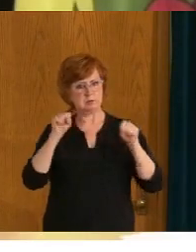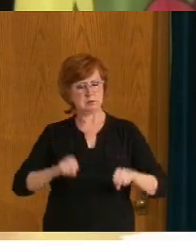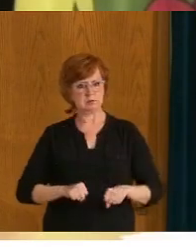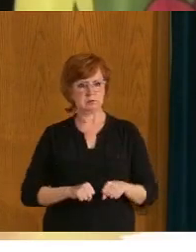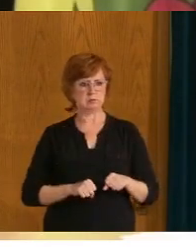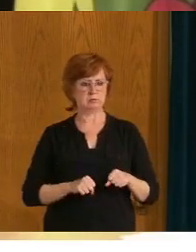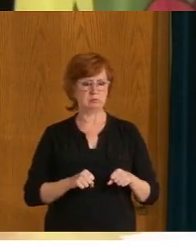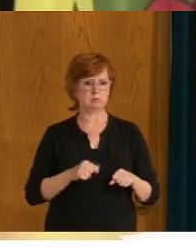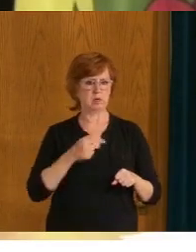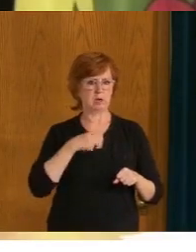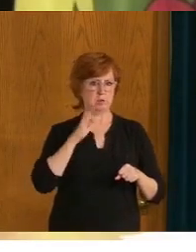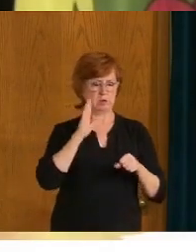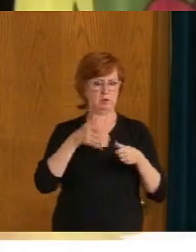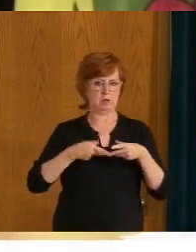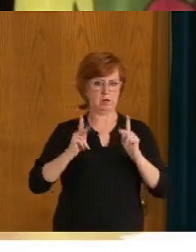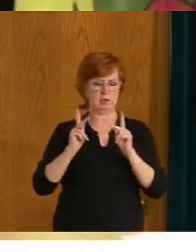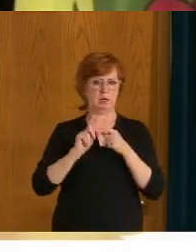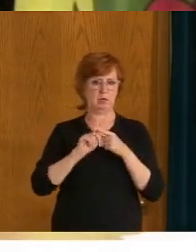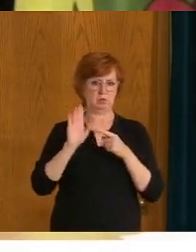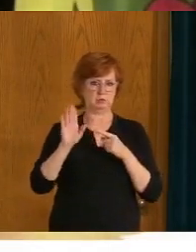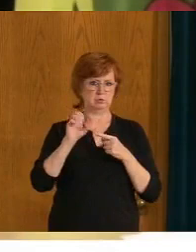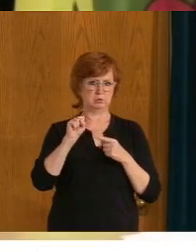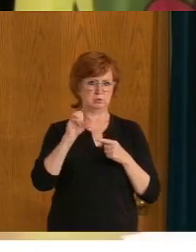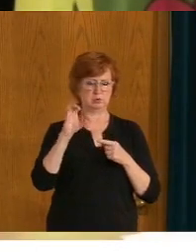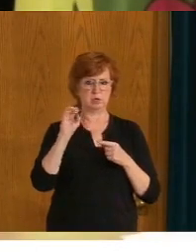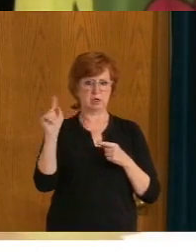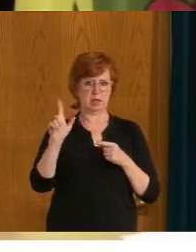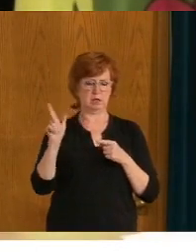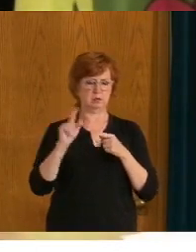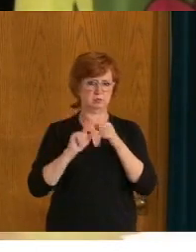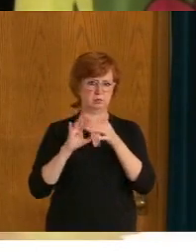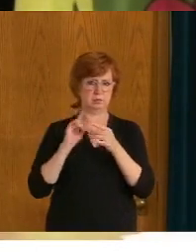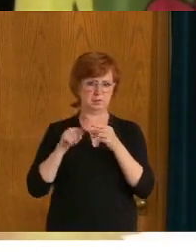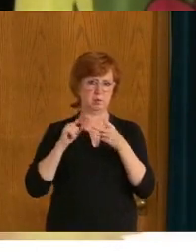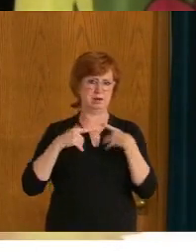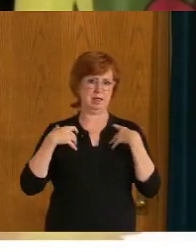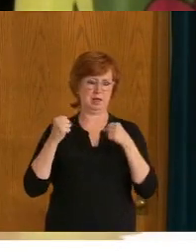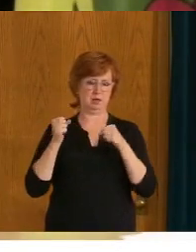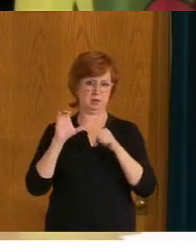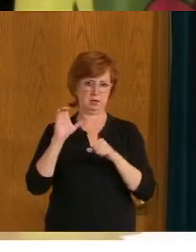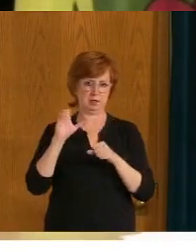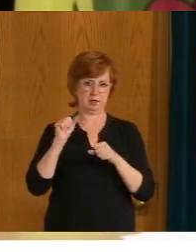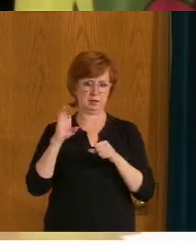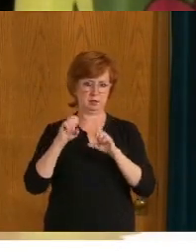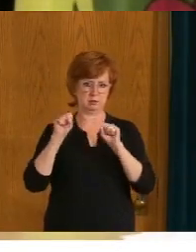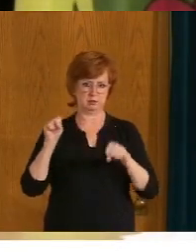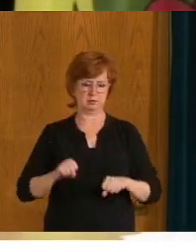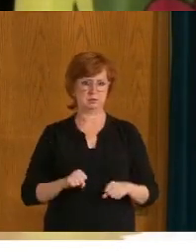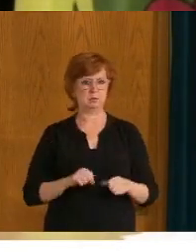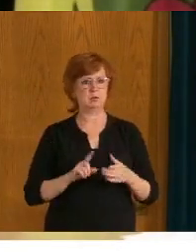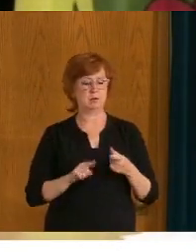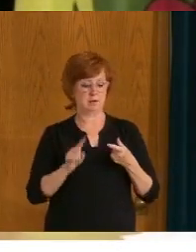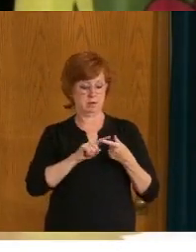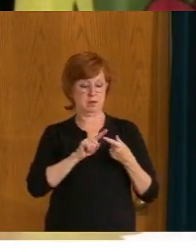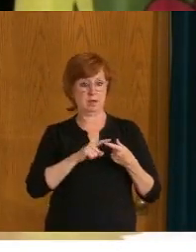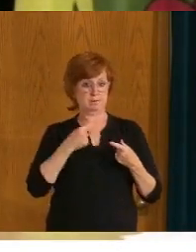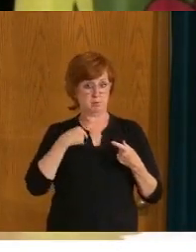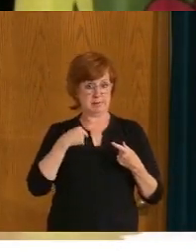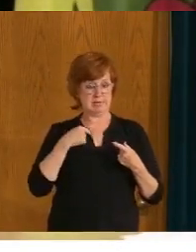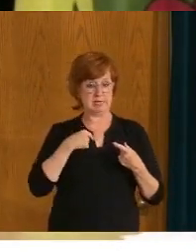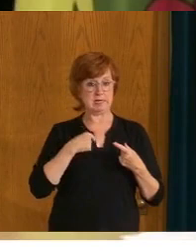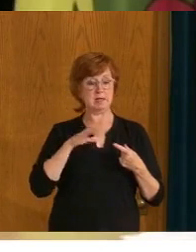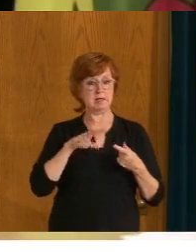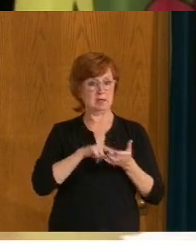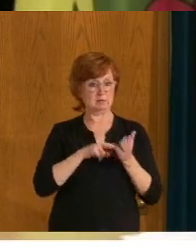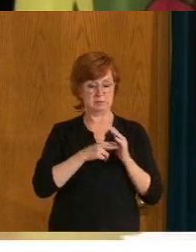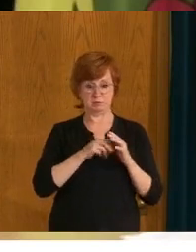Scott comment specific to, uh, health care. Uh, what it means is that we no longer will need the, the emergency measures, uh,